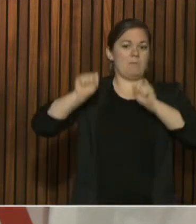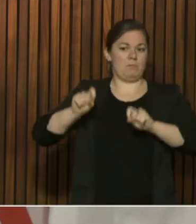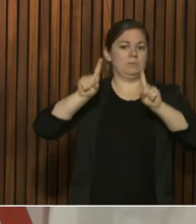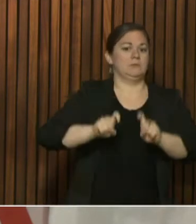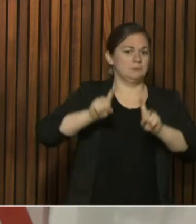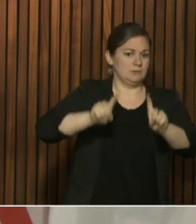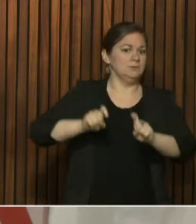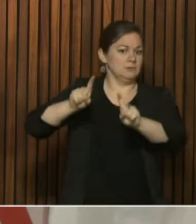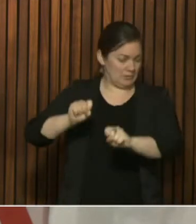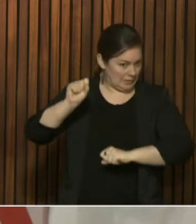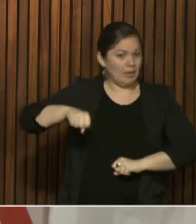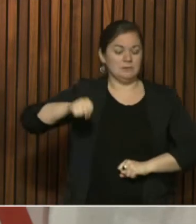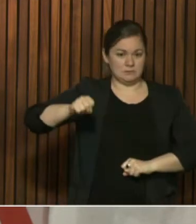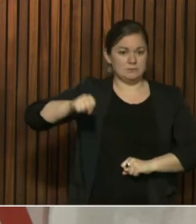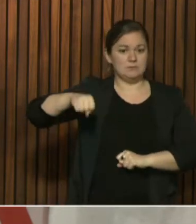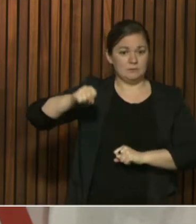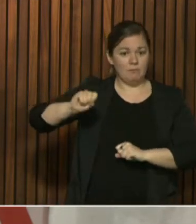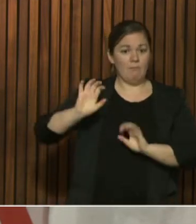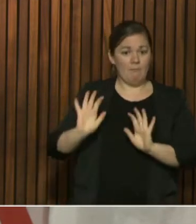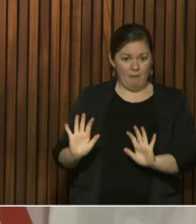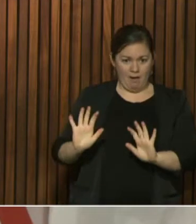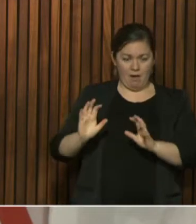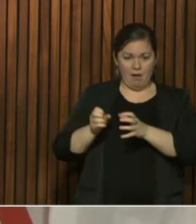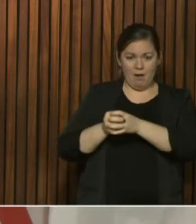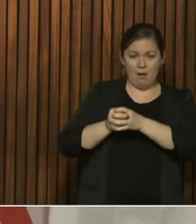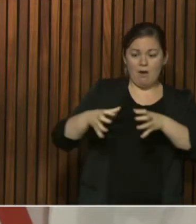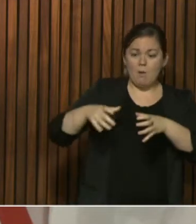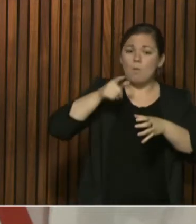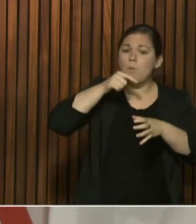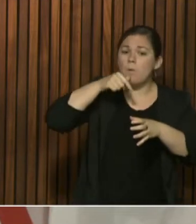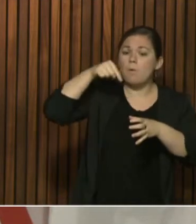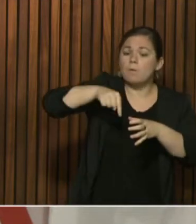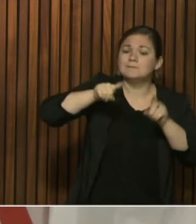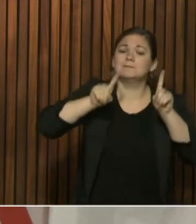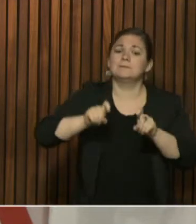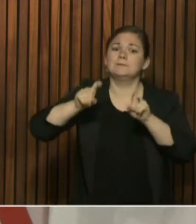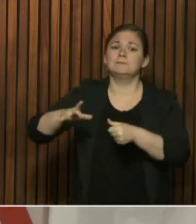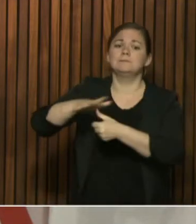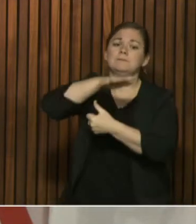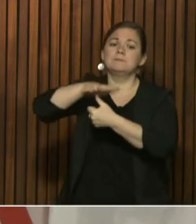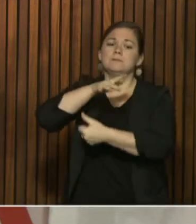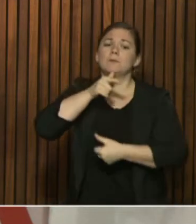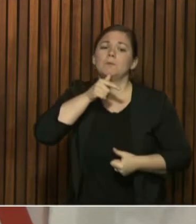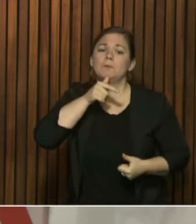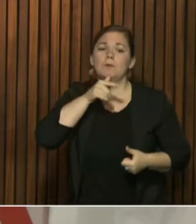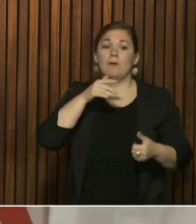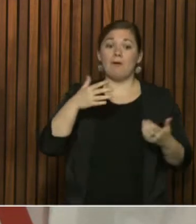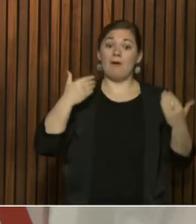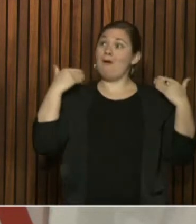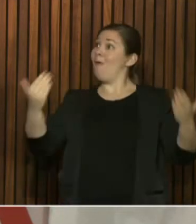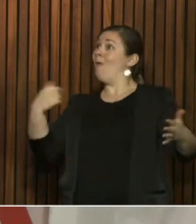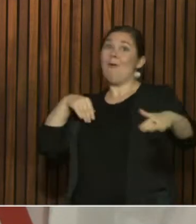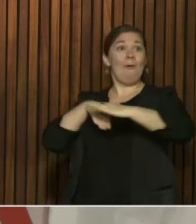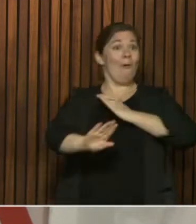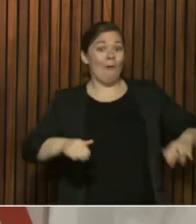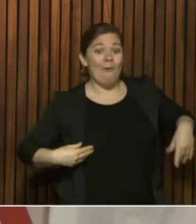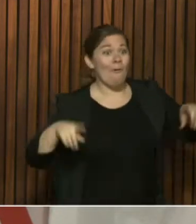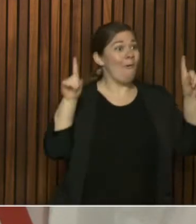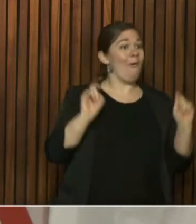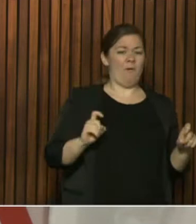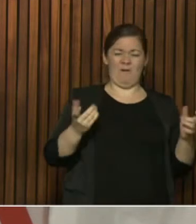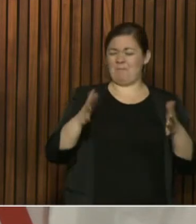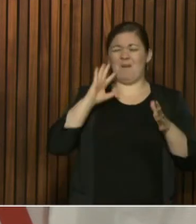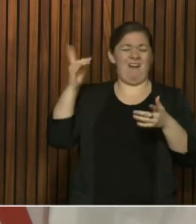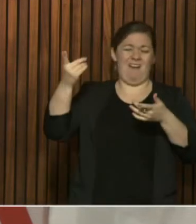to expand who's tested, but in a way that's controlled so we don't end up with a backlog. And this is one of the high priority